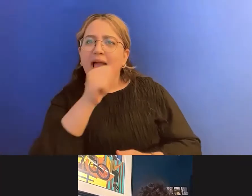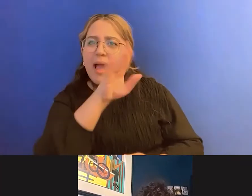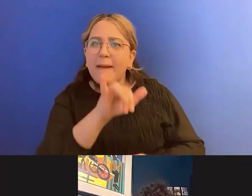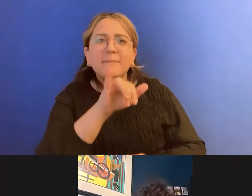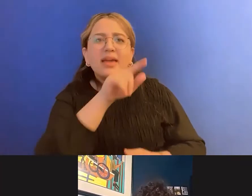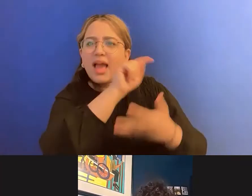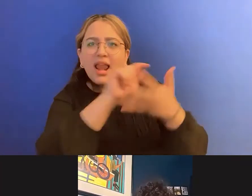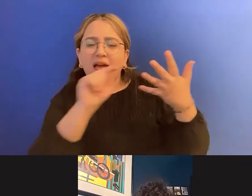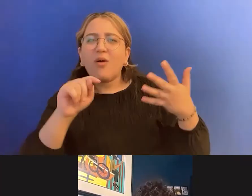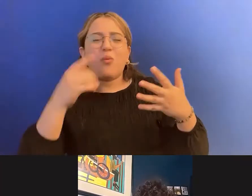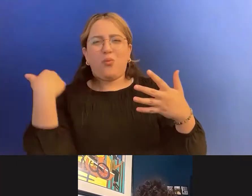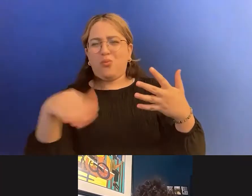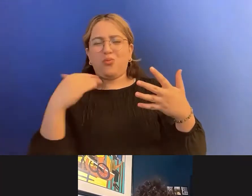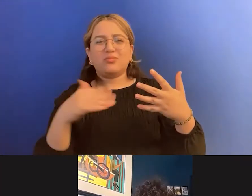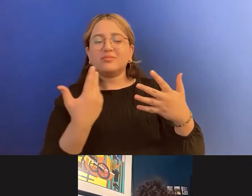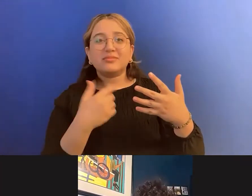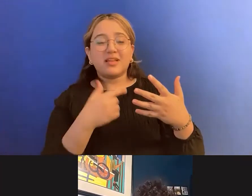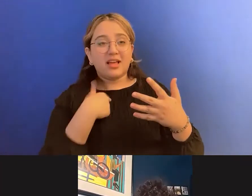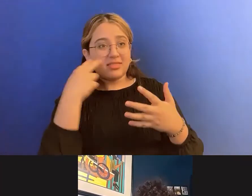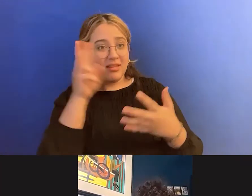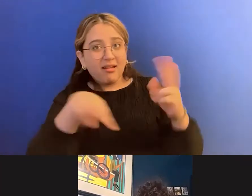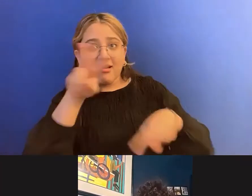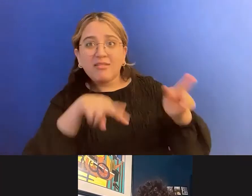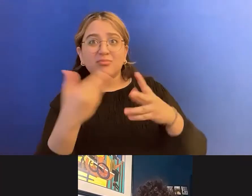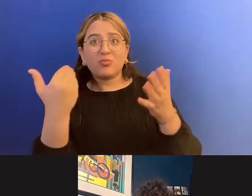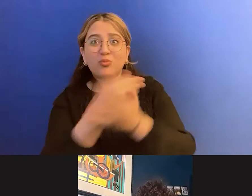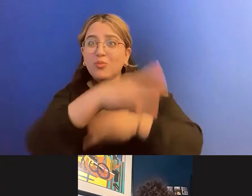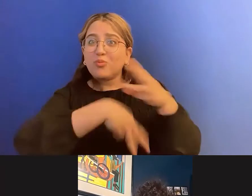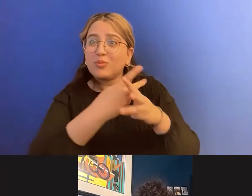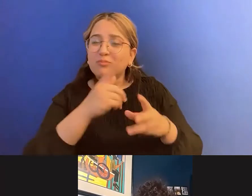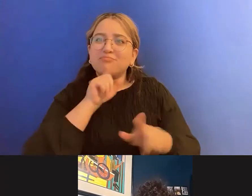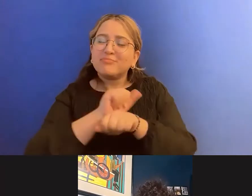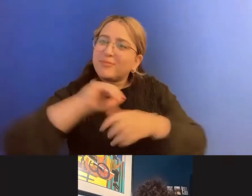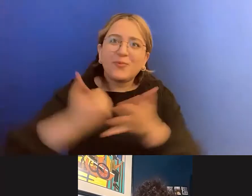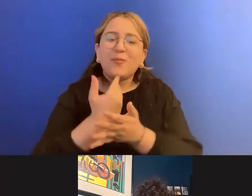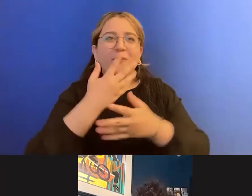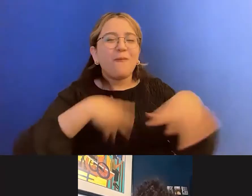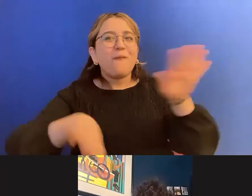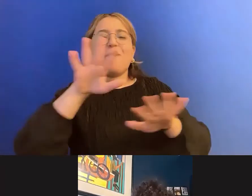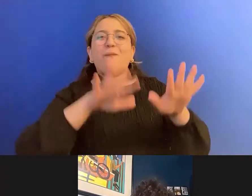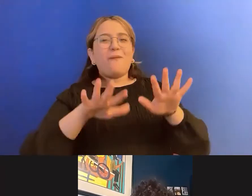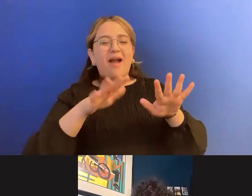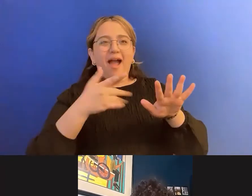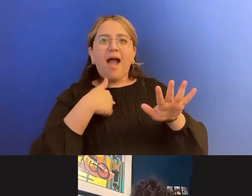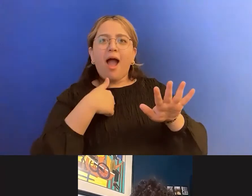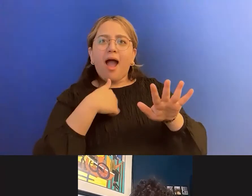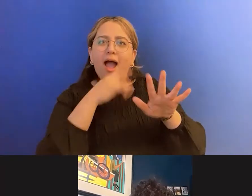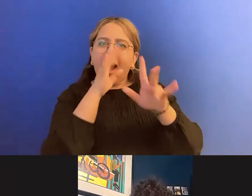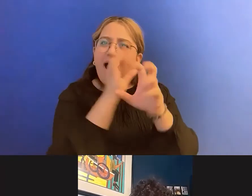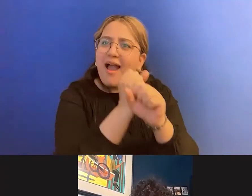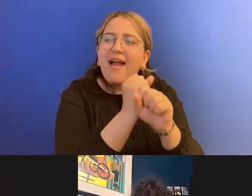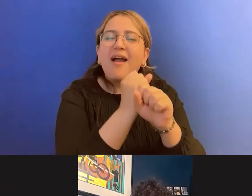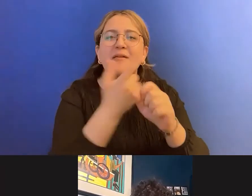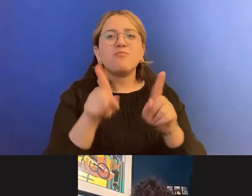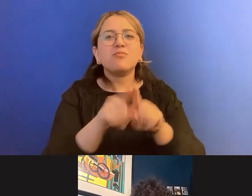for me. And, I, I got really, really intrigued and inspired. And at the same time, um,